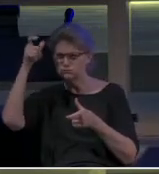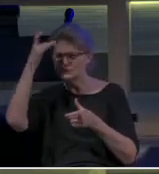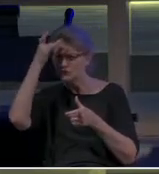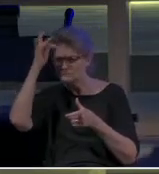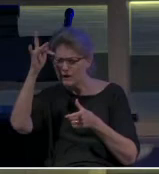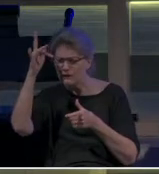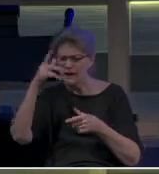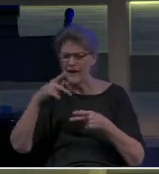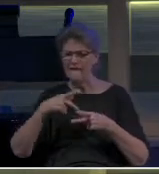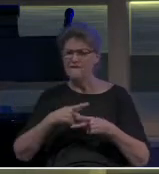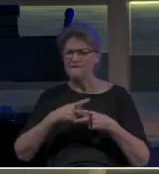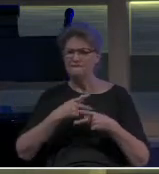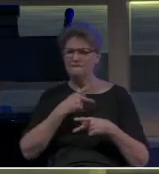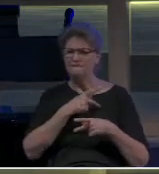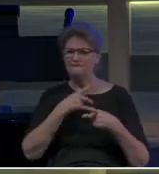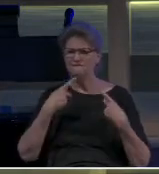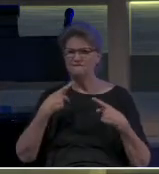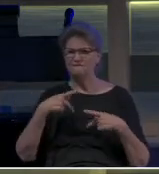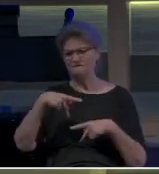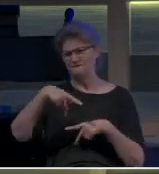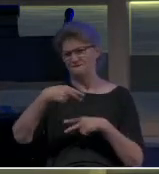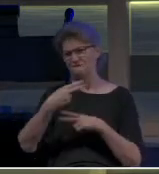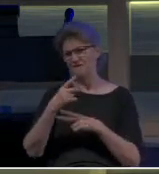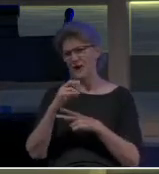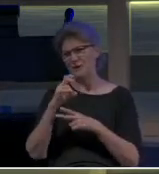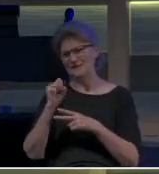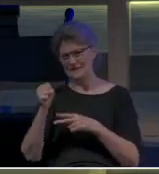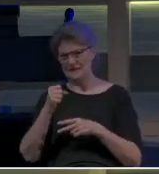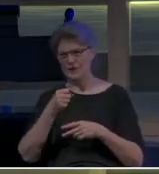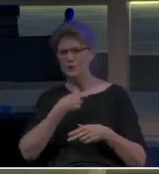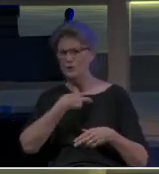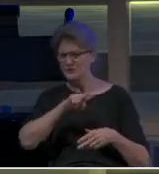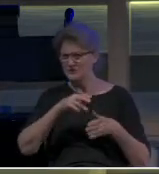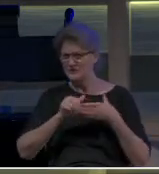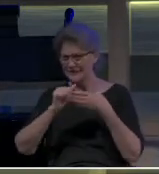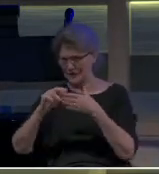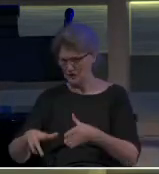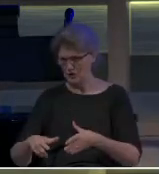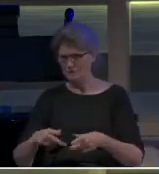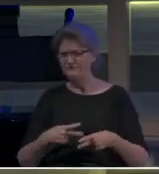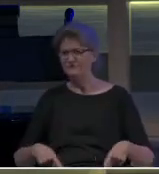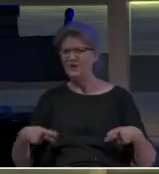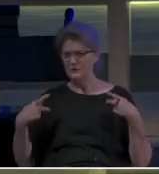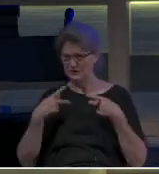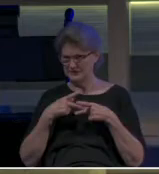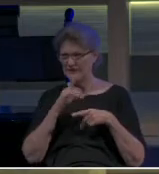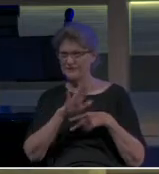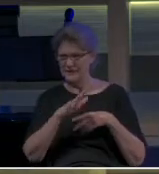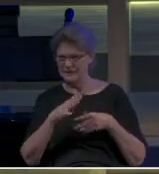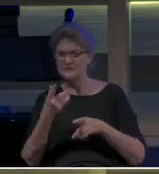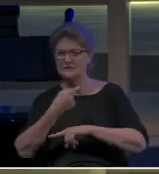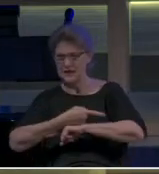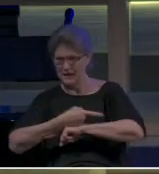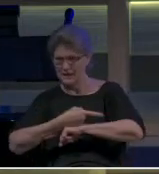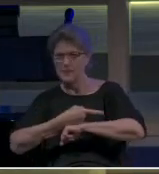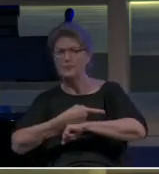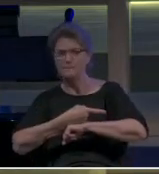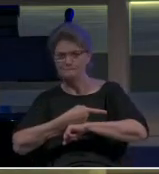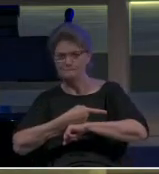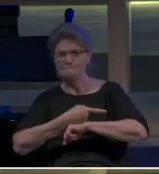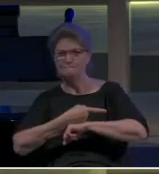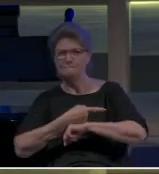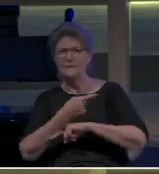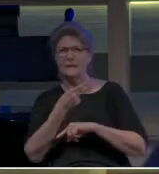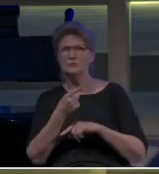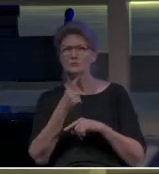early period of the believing community after Yeshua's ascension and the outgoing of the gospel. He